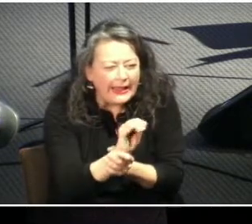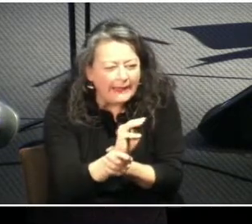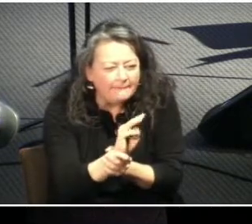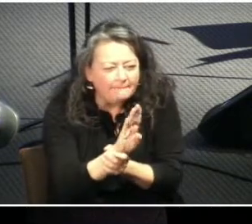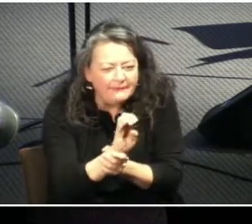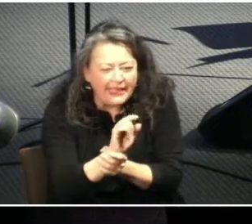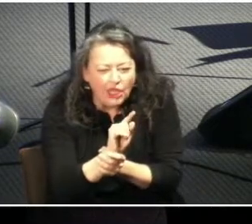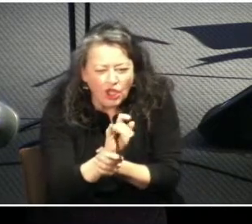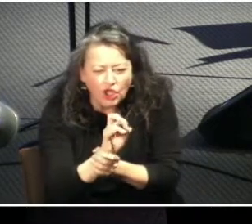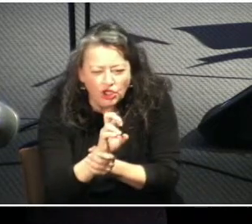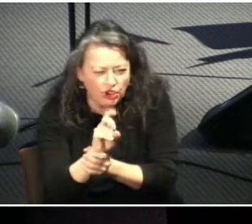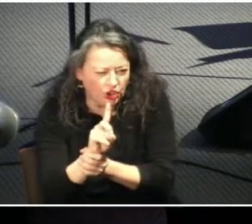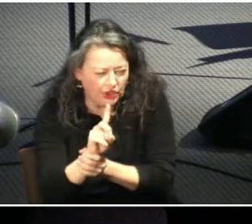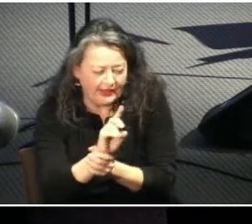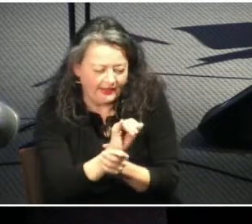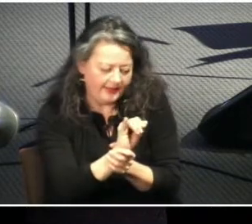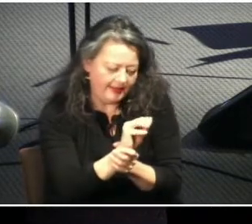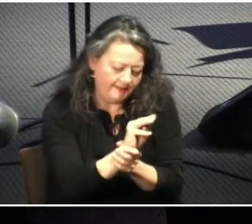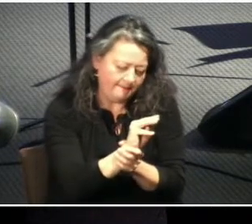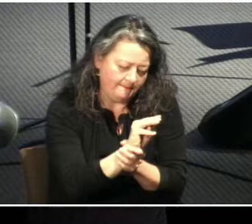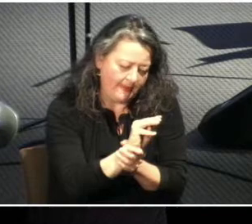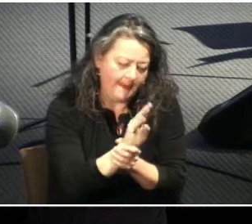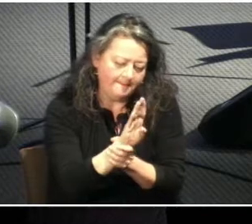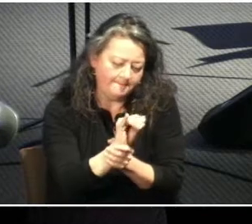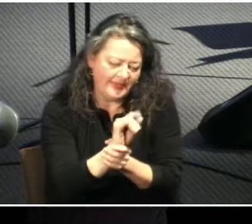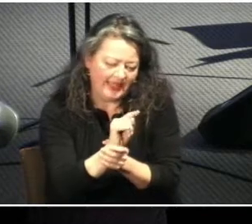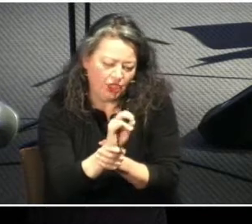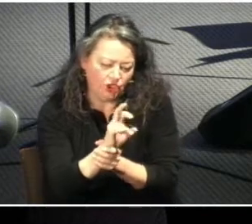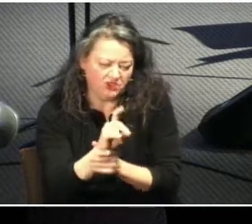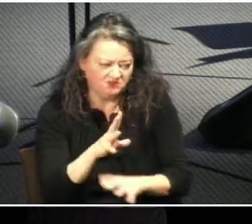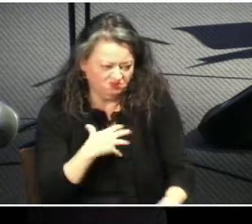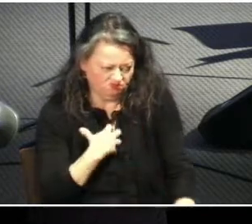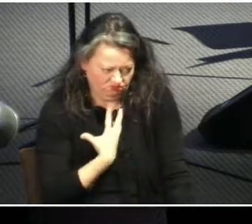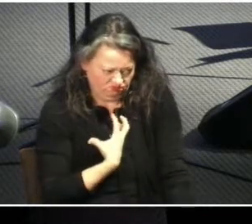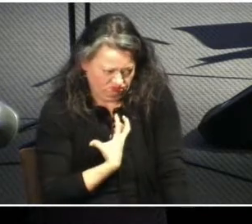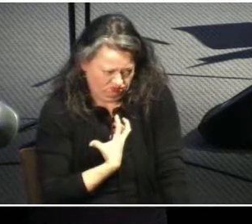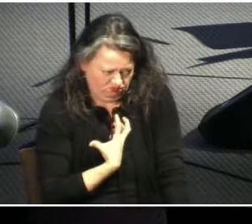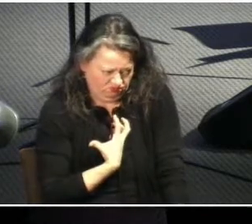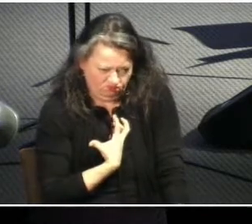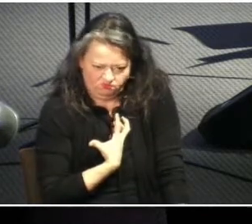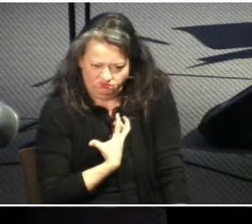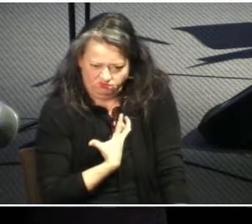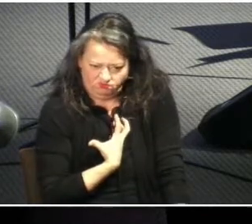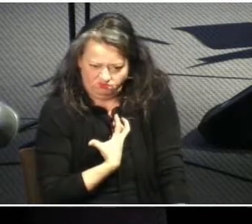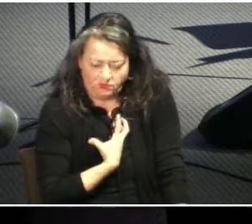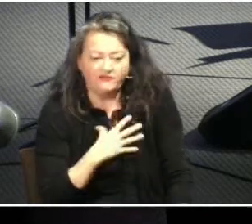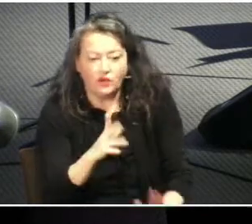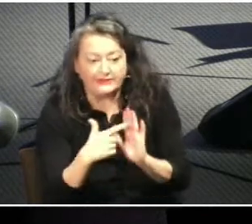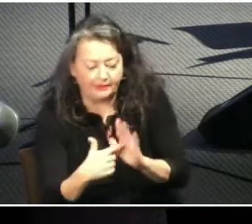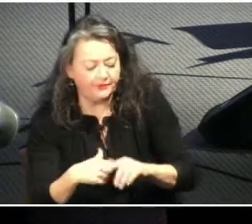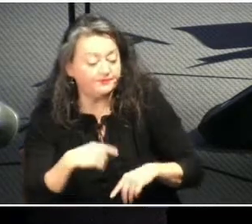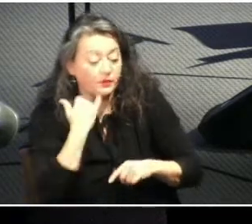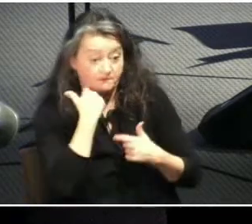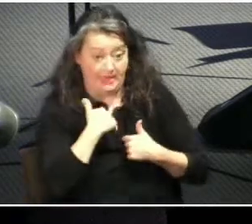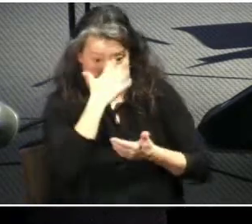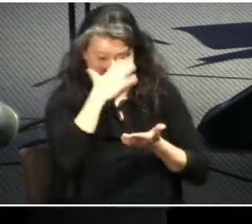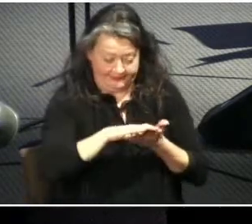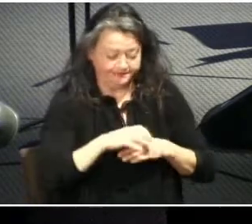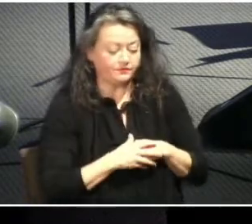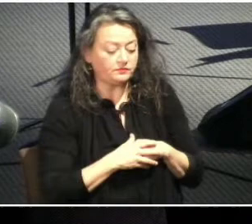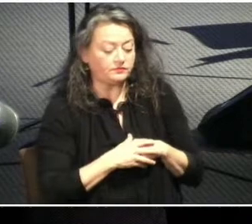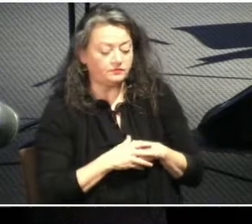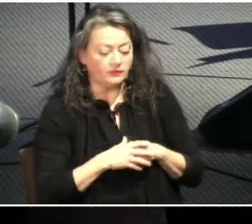bitterness towards our wives? Do we think that because we had a stressful day at work, we are justified